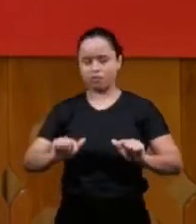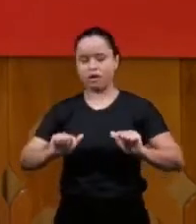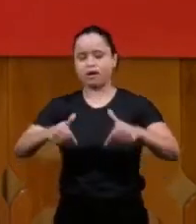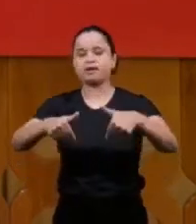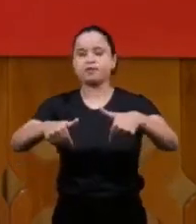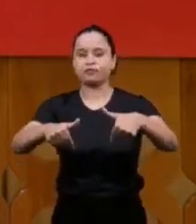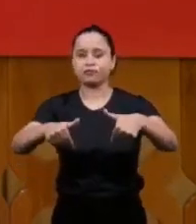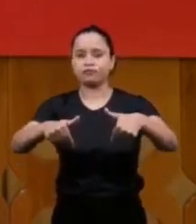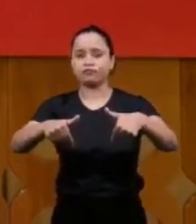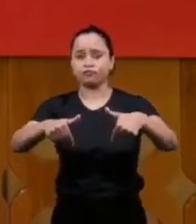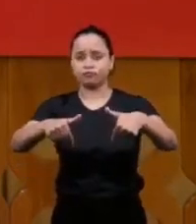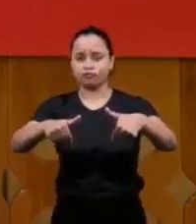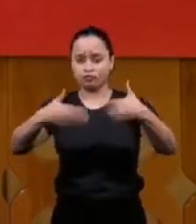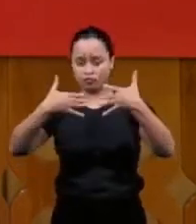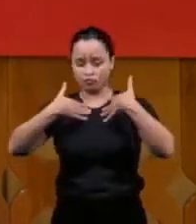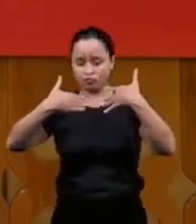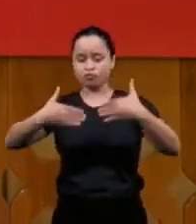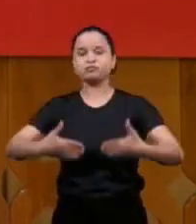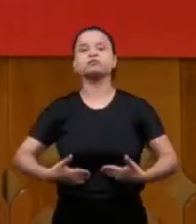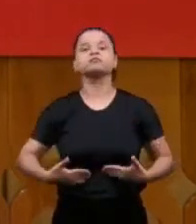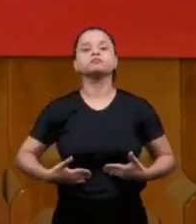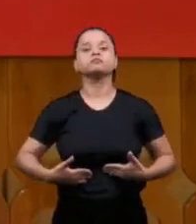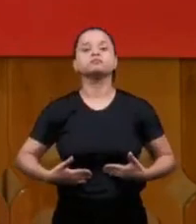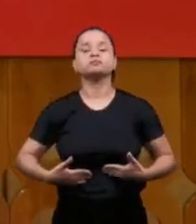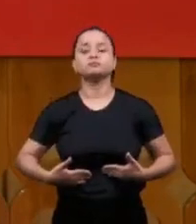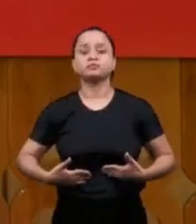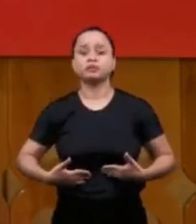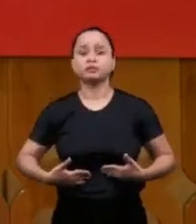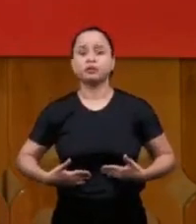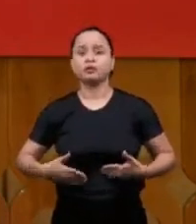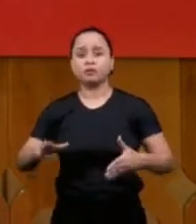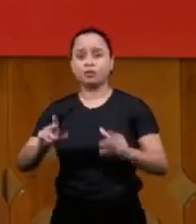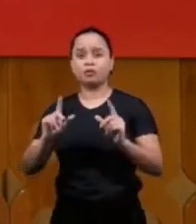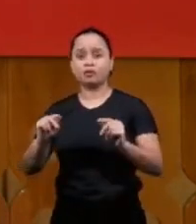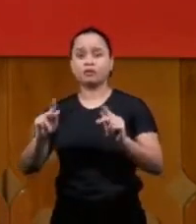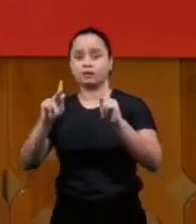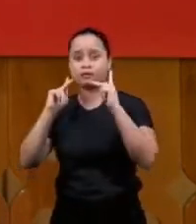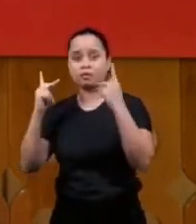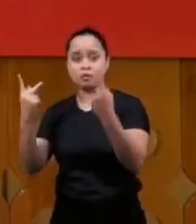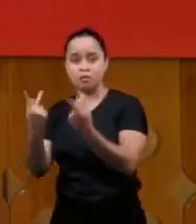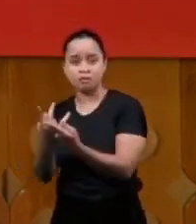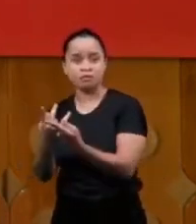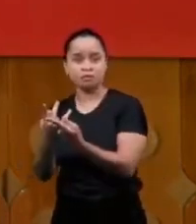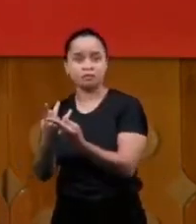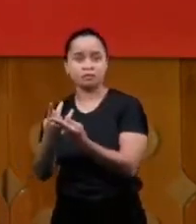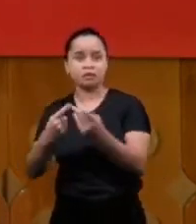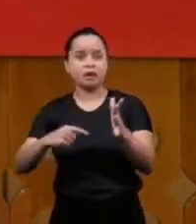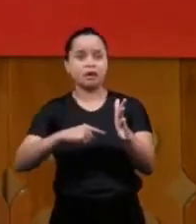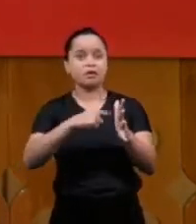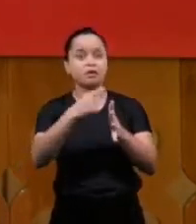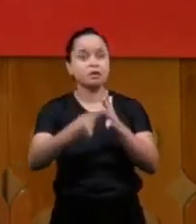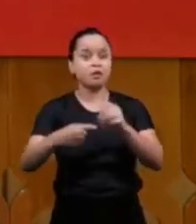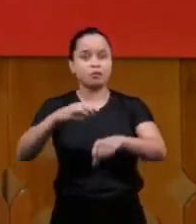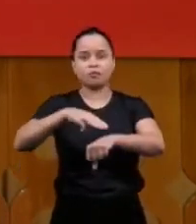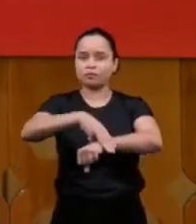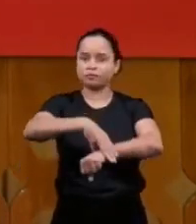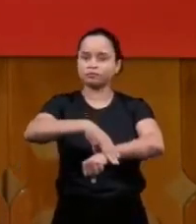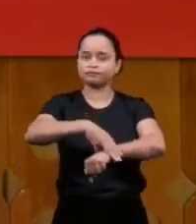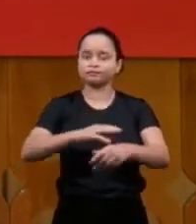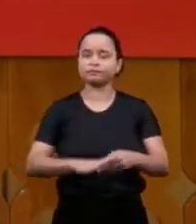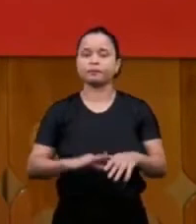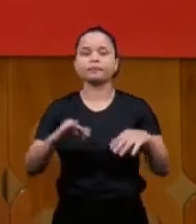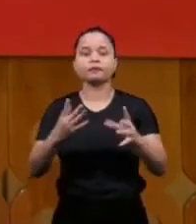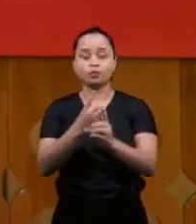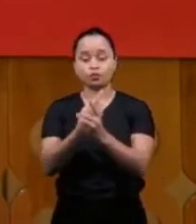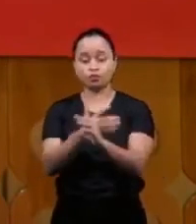which are the ministries that we call the presbytery and so doctrinally what is in the